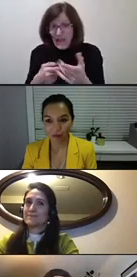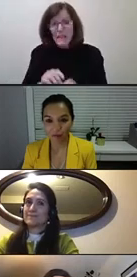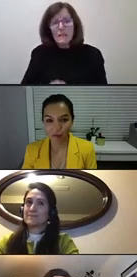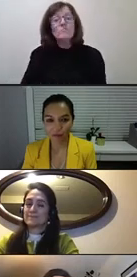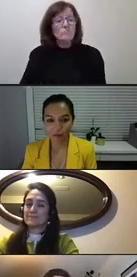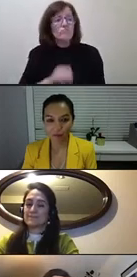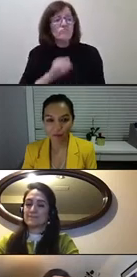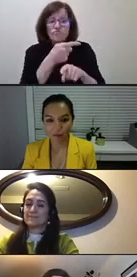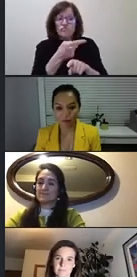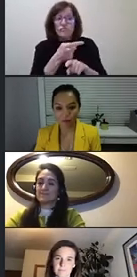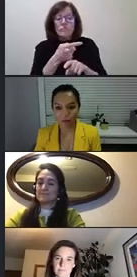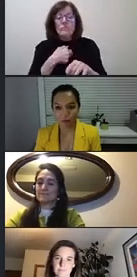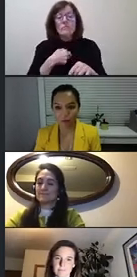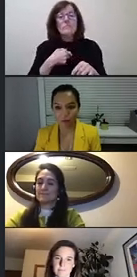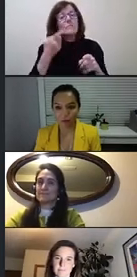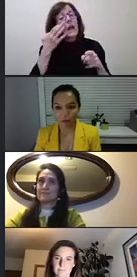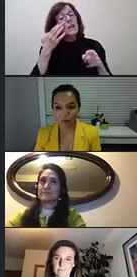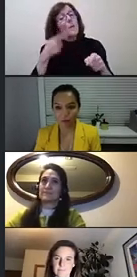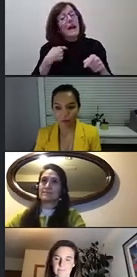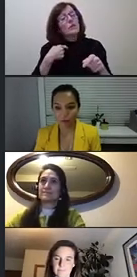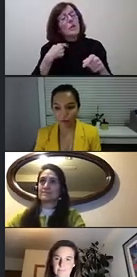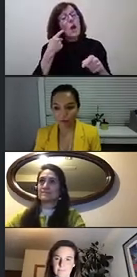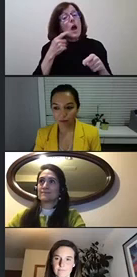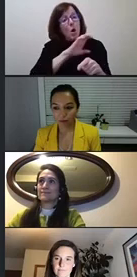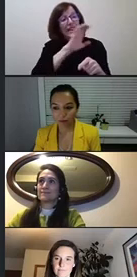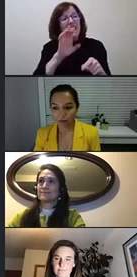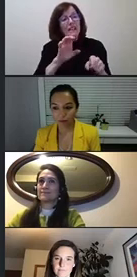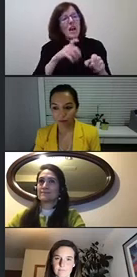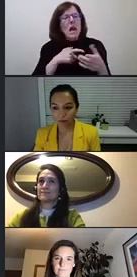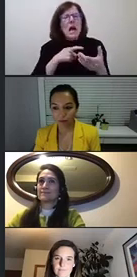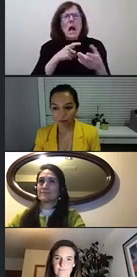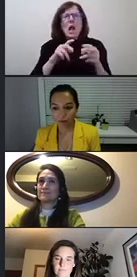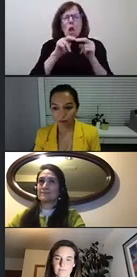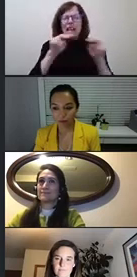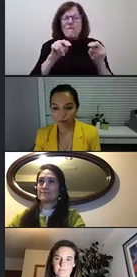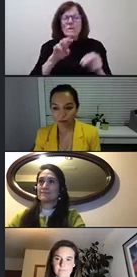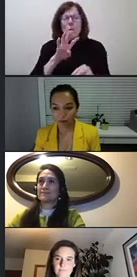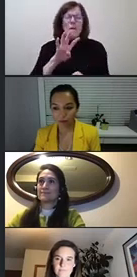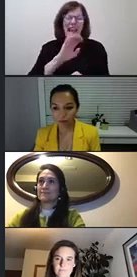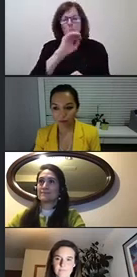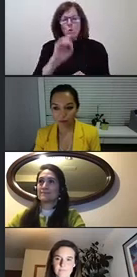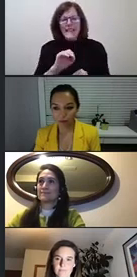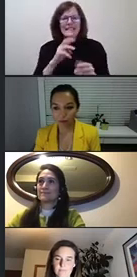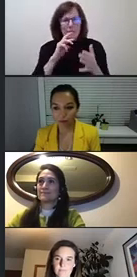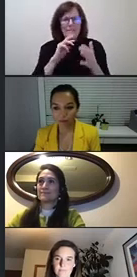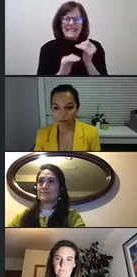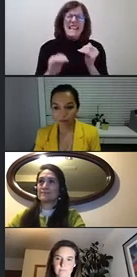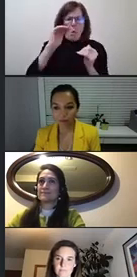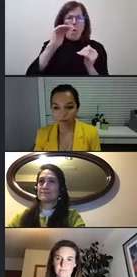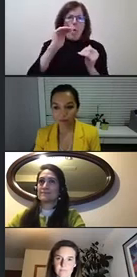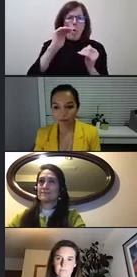sd i think the canadian rate from what i know is about four percent right and it is high um you know so i think what